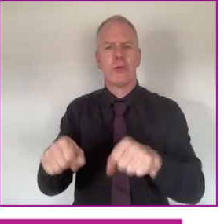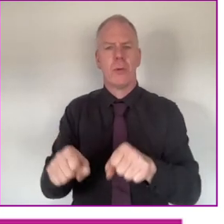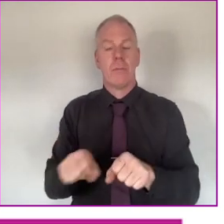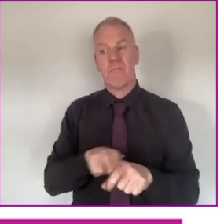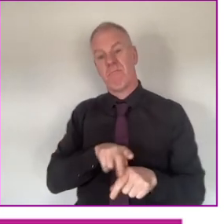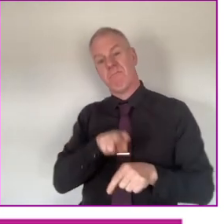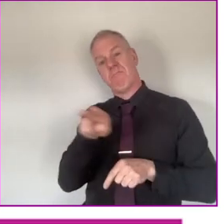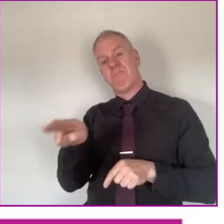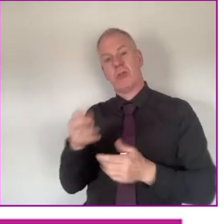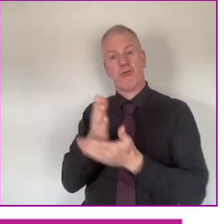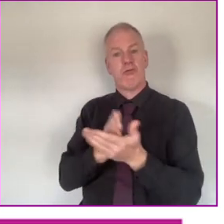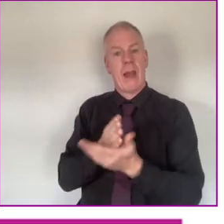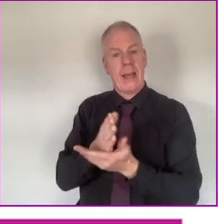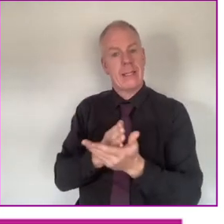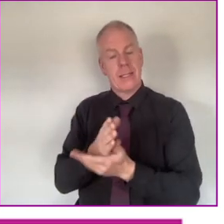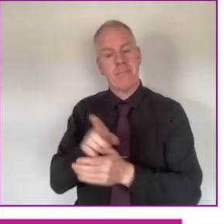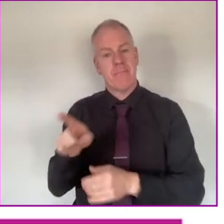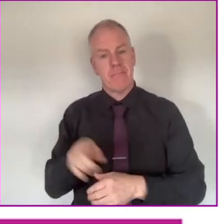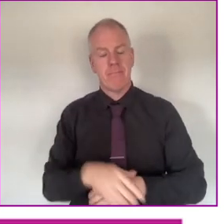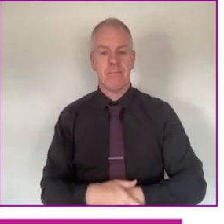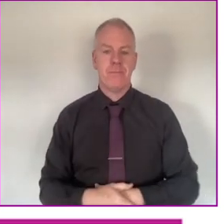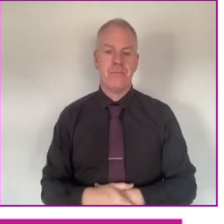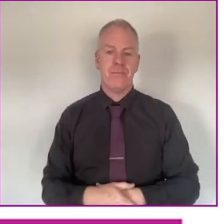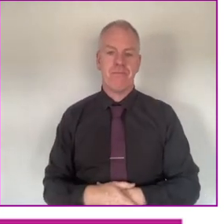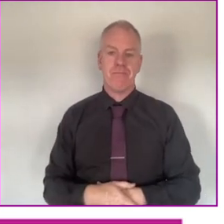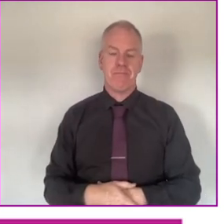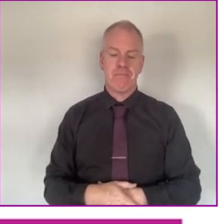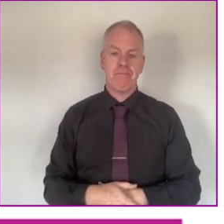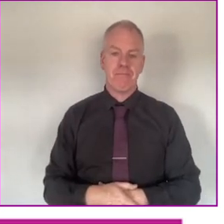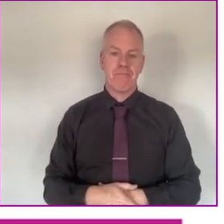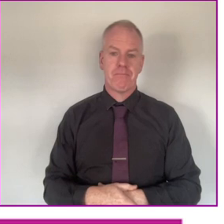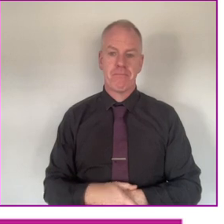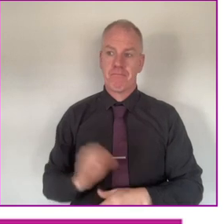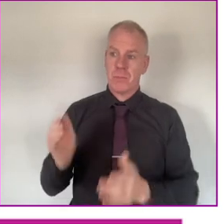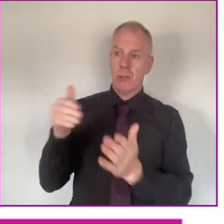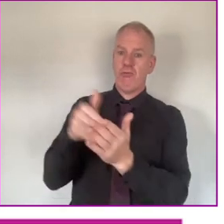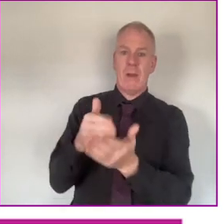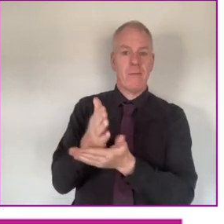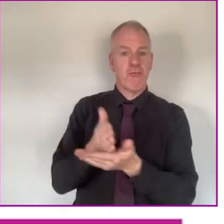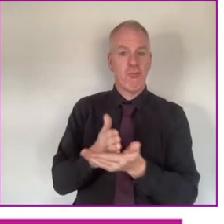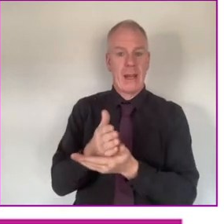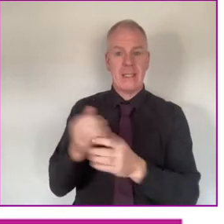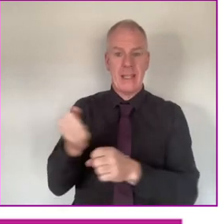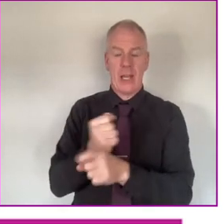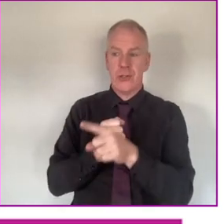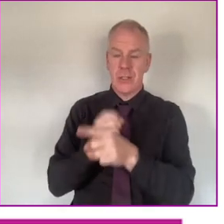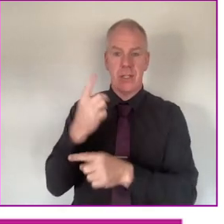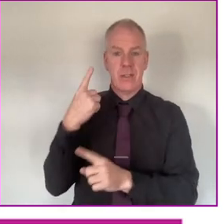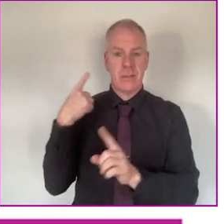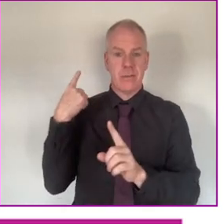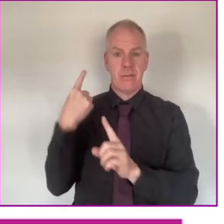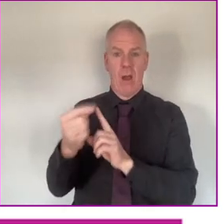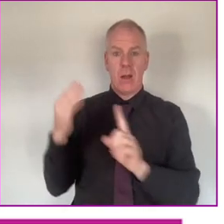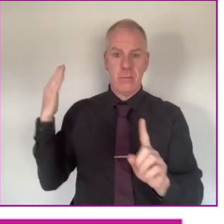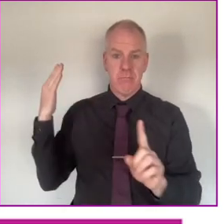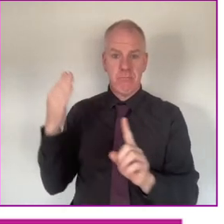And after the conference, I went to Lansdowne Road to get the train. And I arrived at the train station. The dart pulled up. There